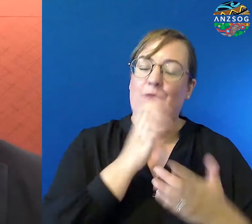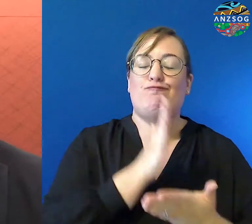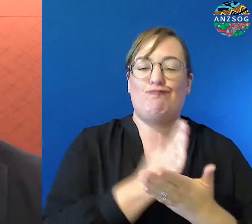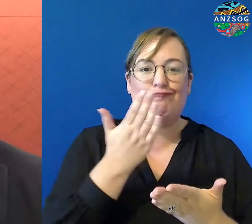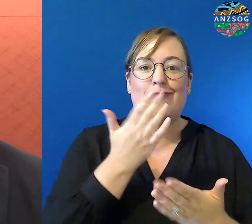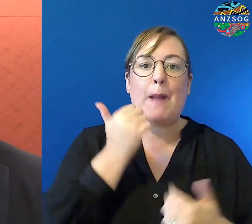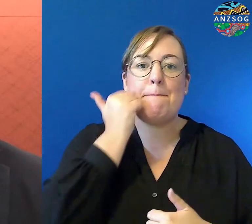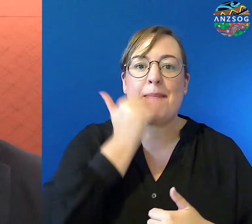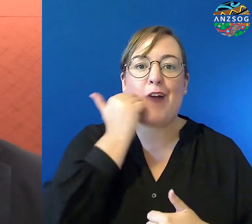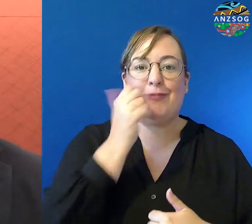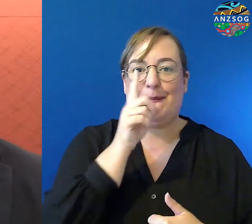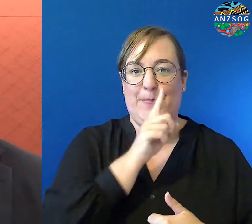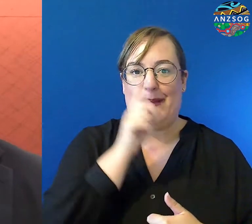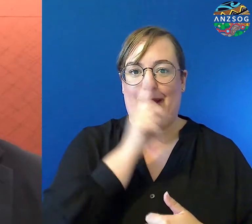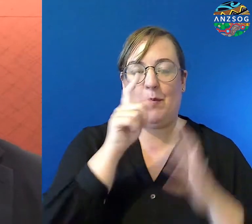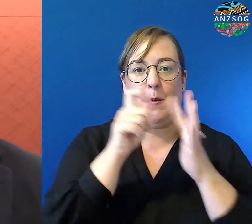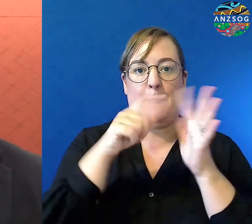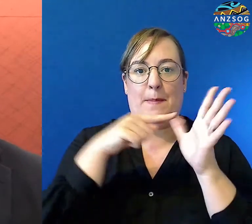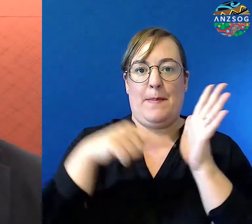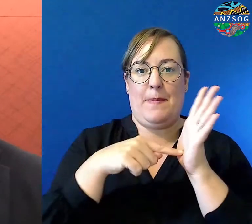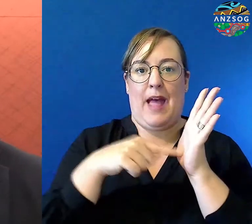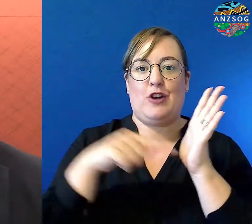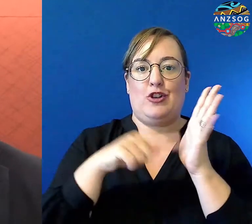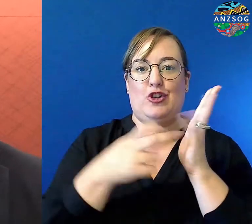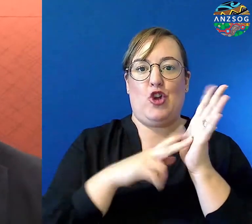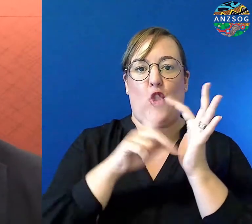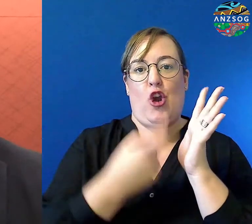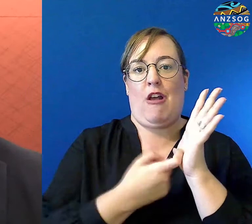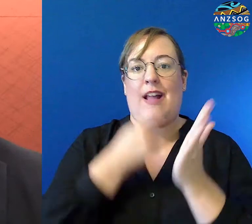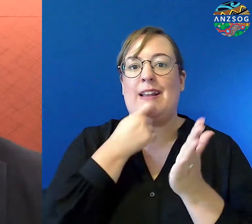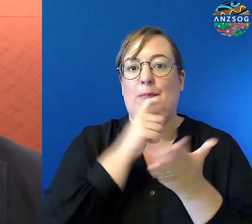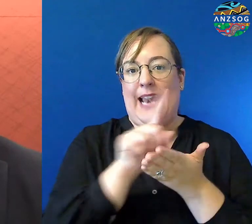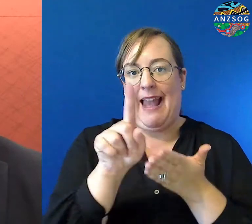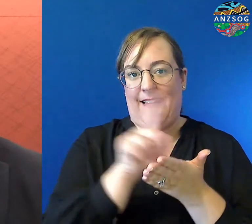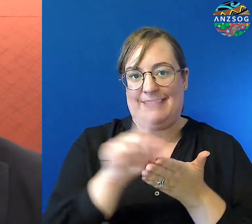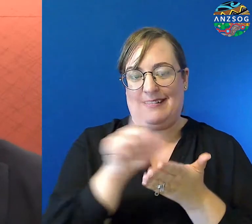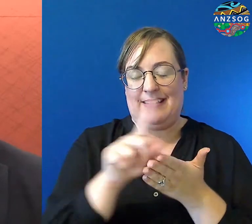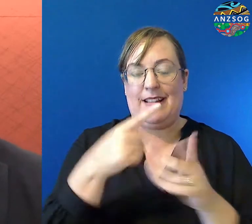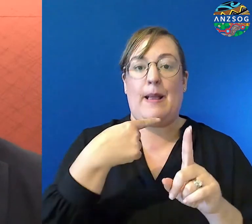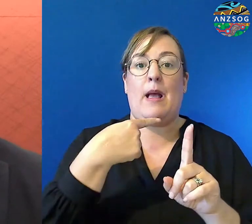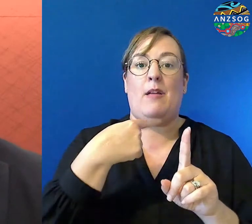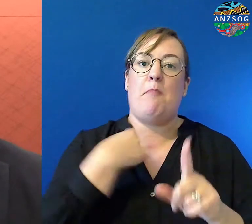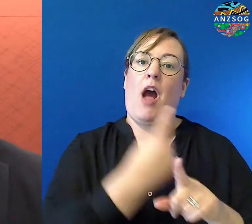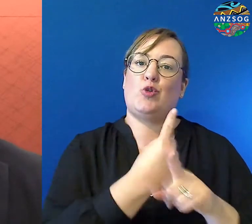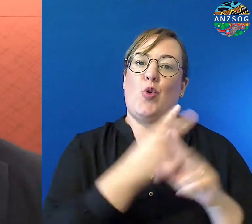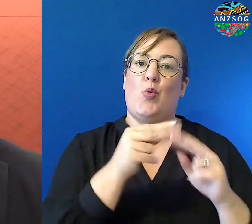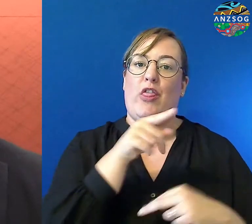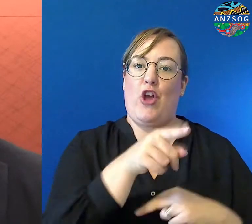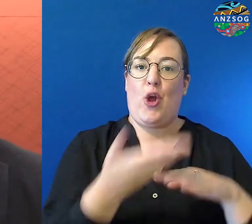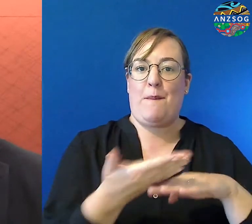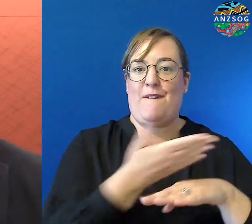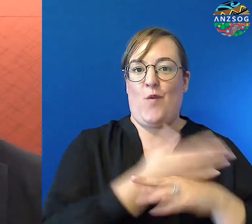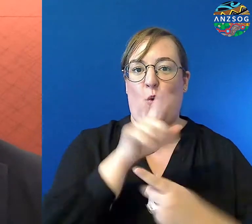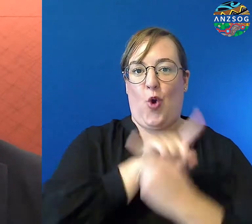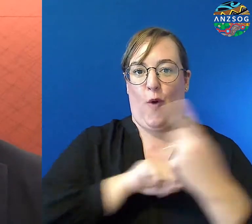be hearing from Pat Turner a little bit later on and my chat with her before the conference got